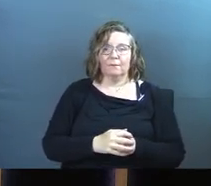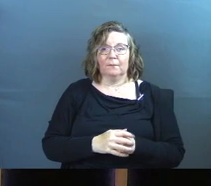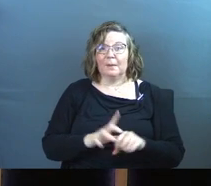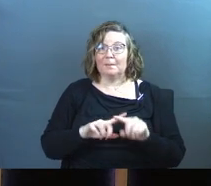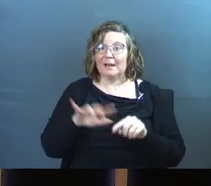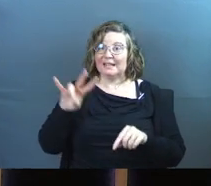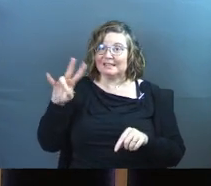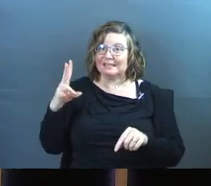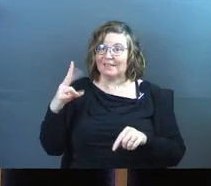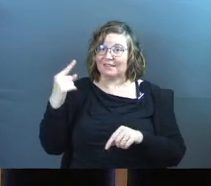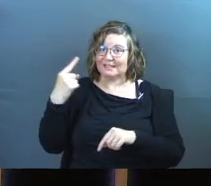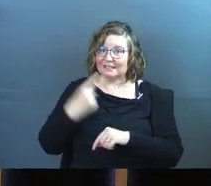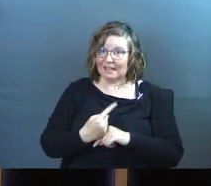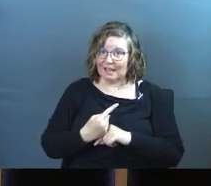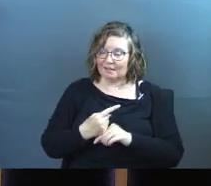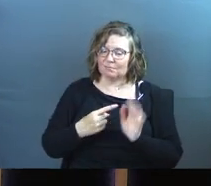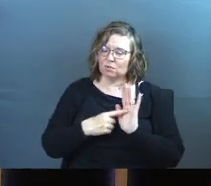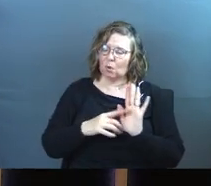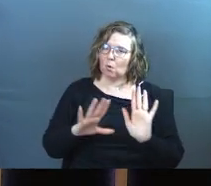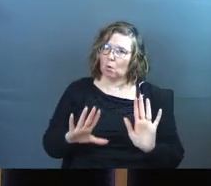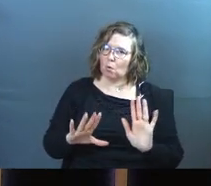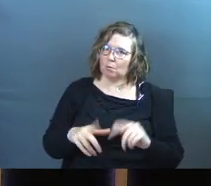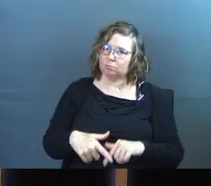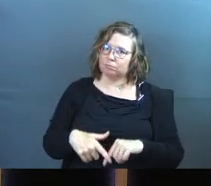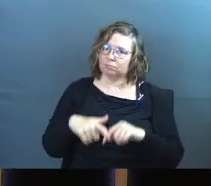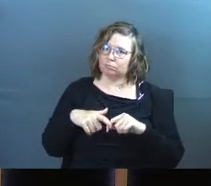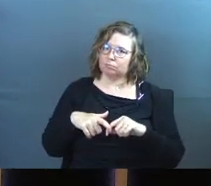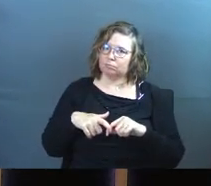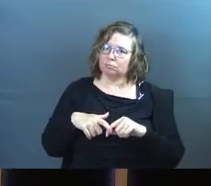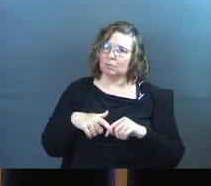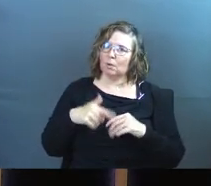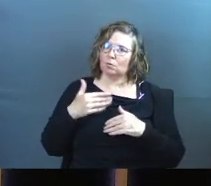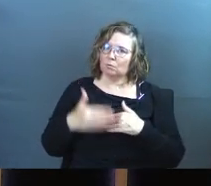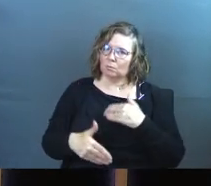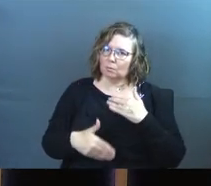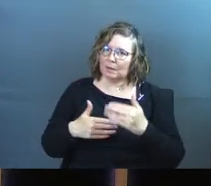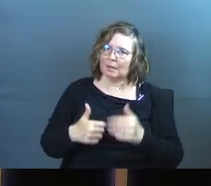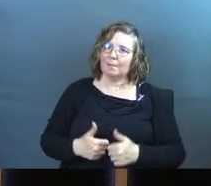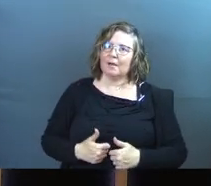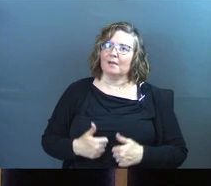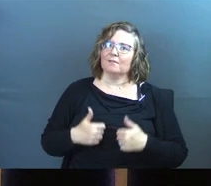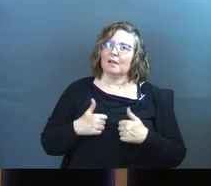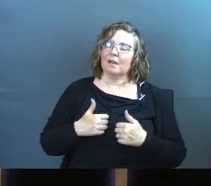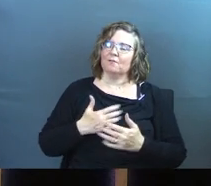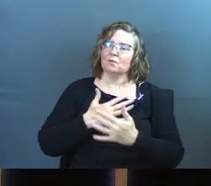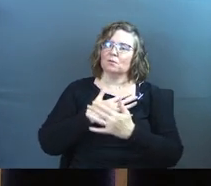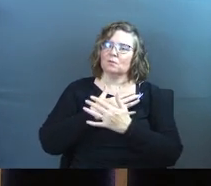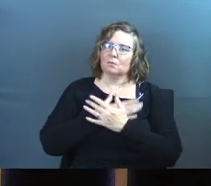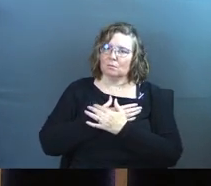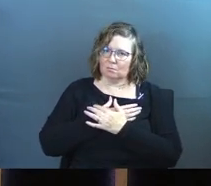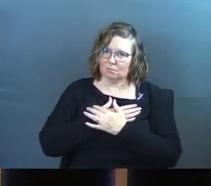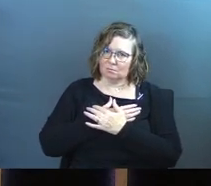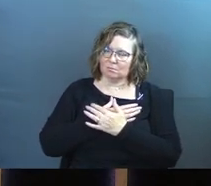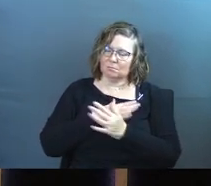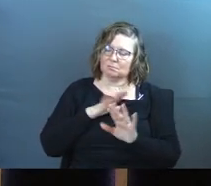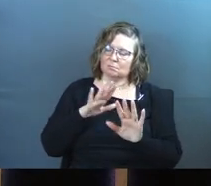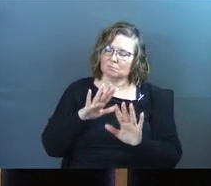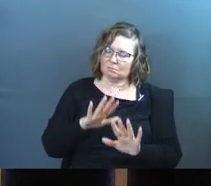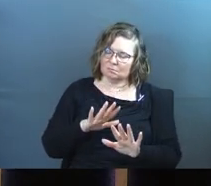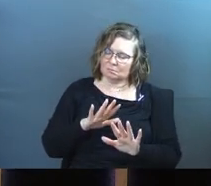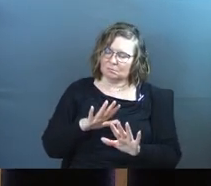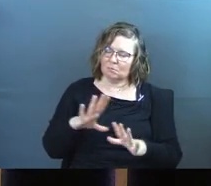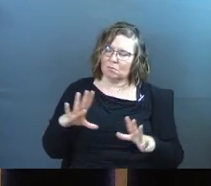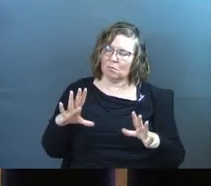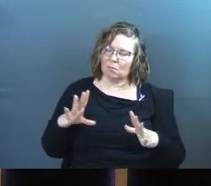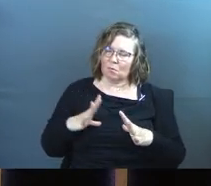But on the seventh day, he shows that he's also pro-rhythm of life. And he says take that seventh